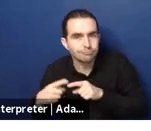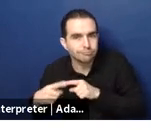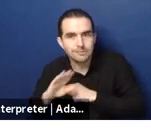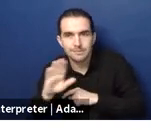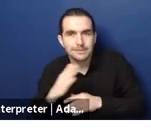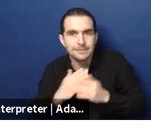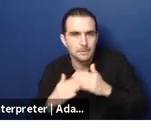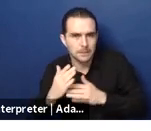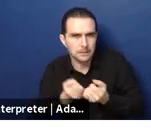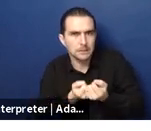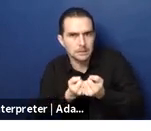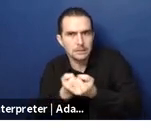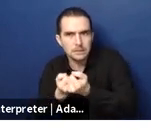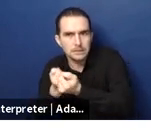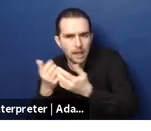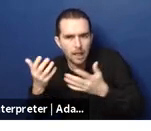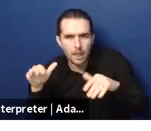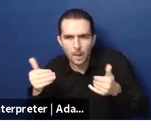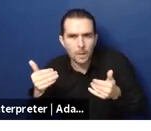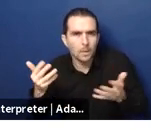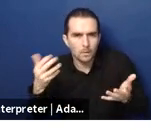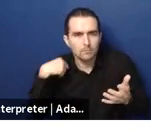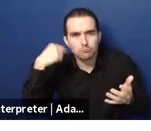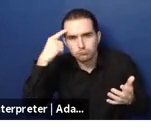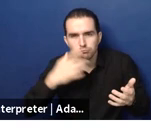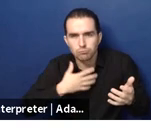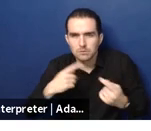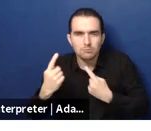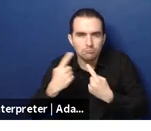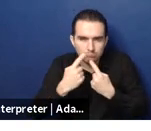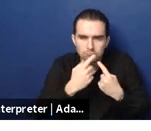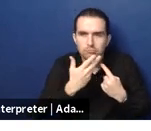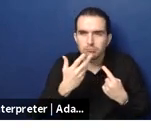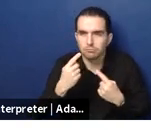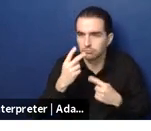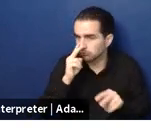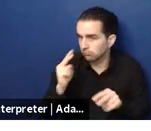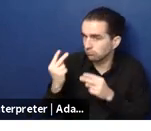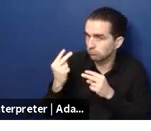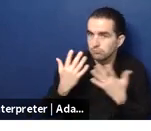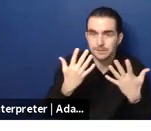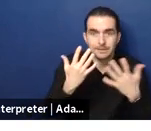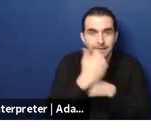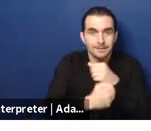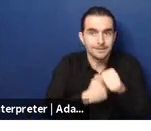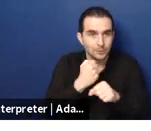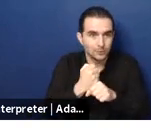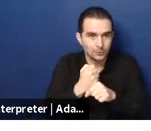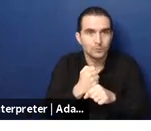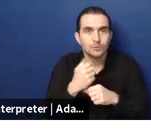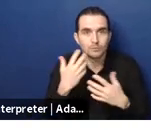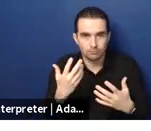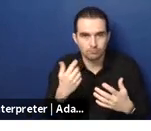based at the moment um on thailand thailand has introduced a national community-based long-term care